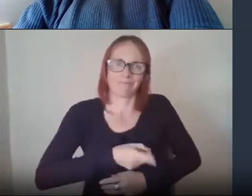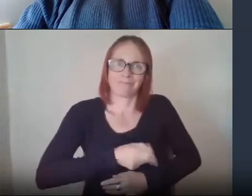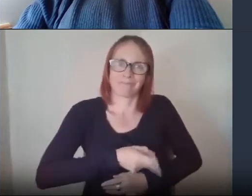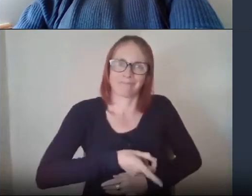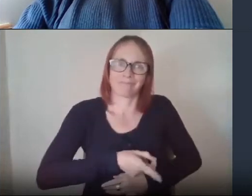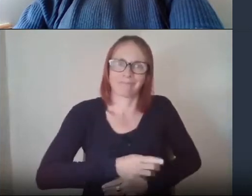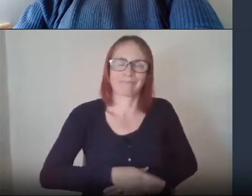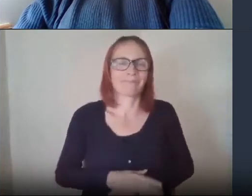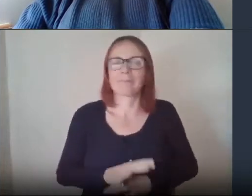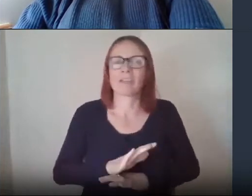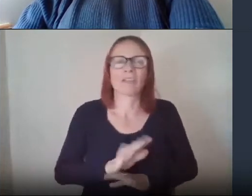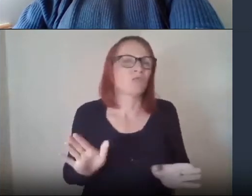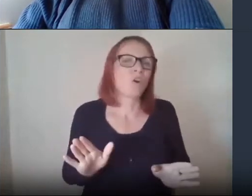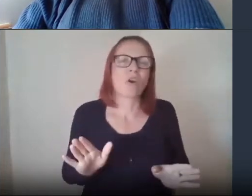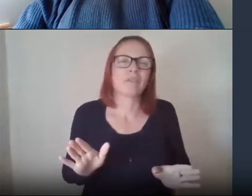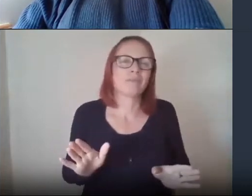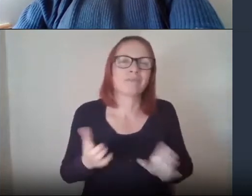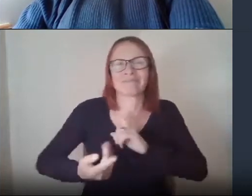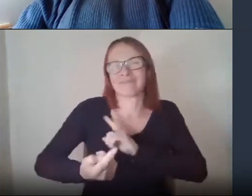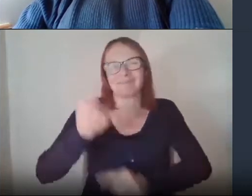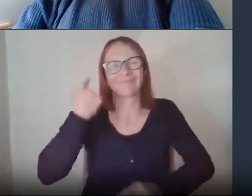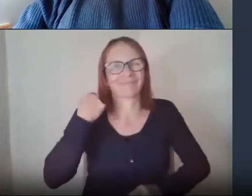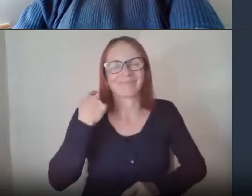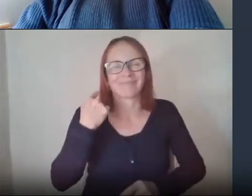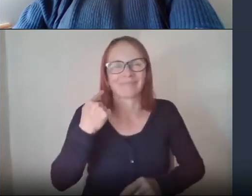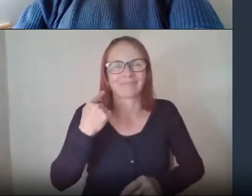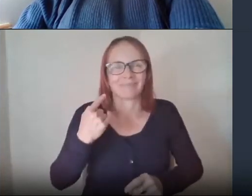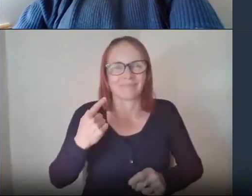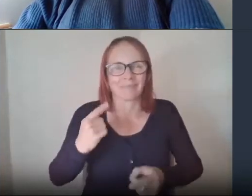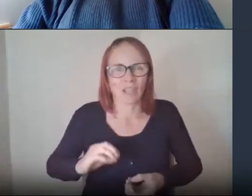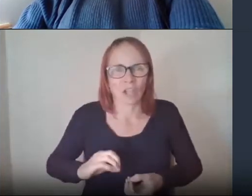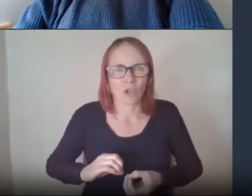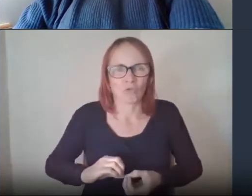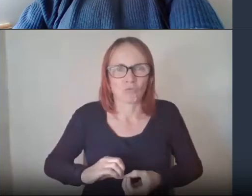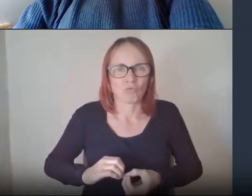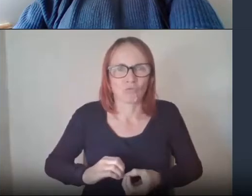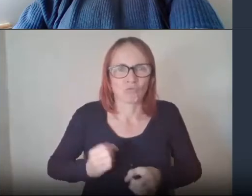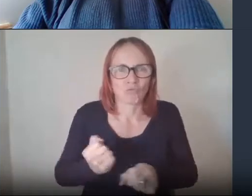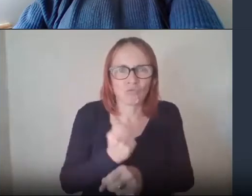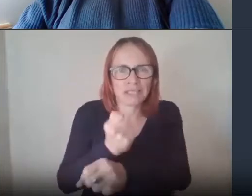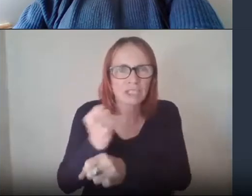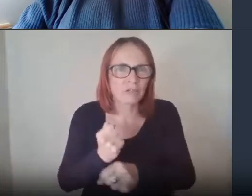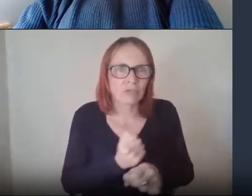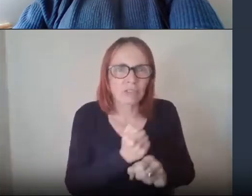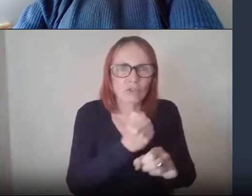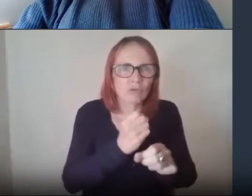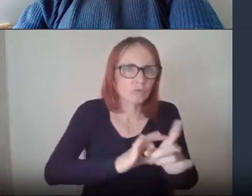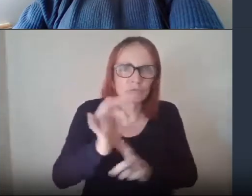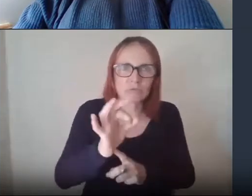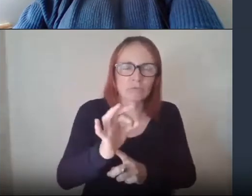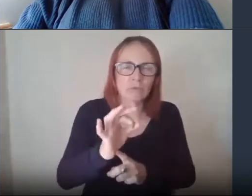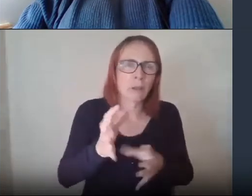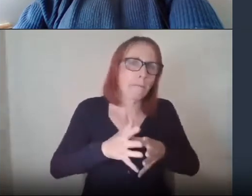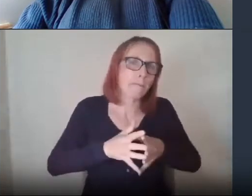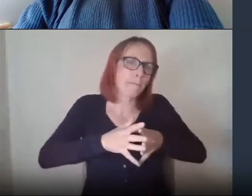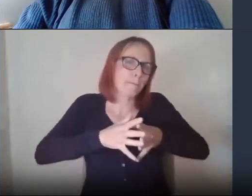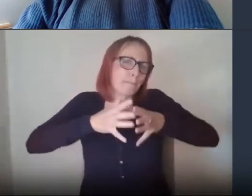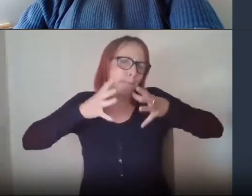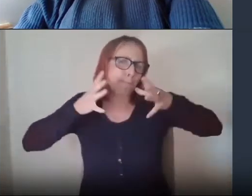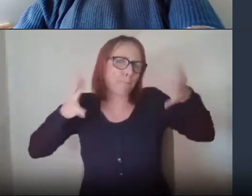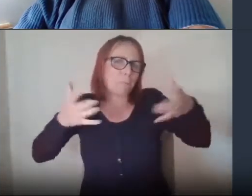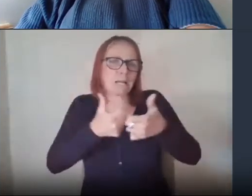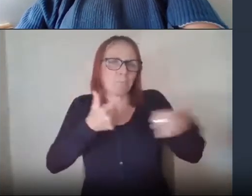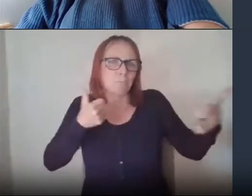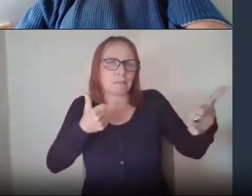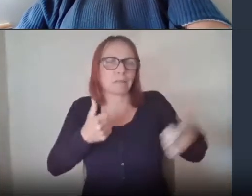are the days where we looked at regeneration as some big employer coming in with 100 jobs or